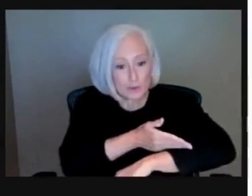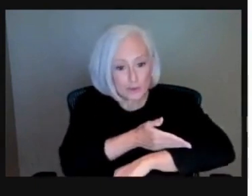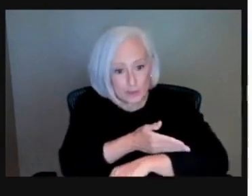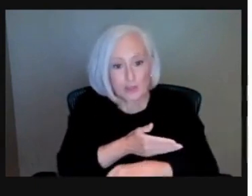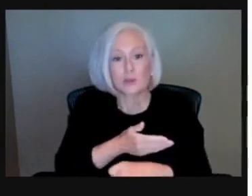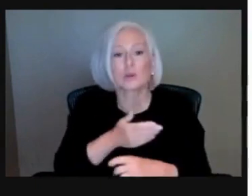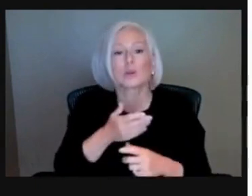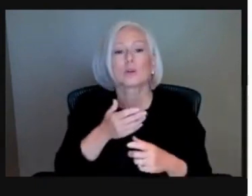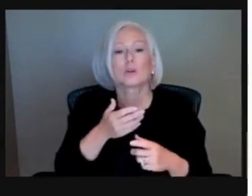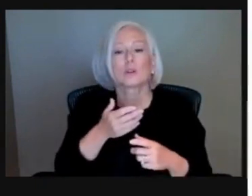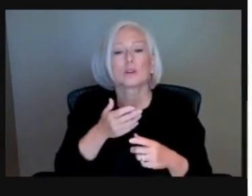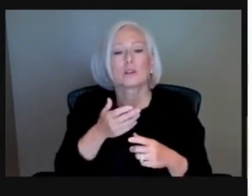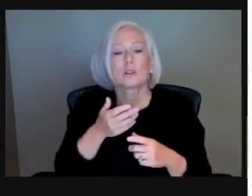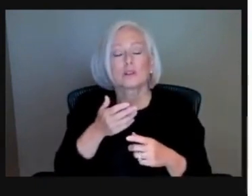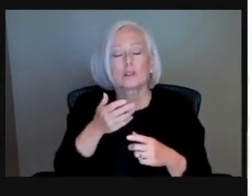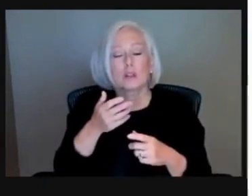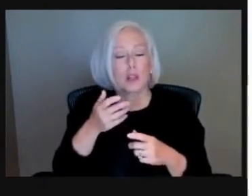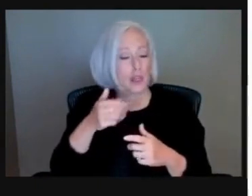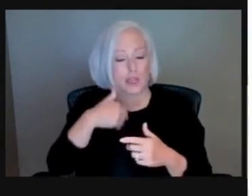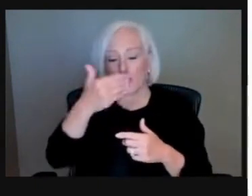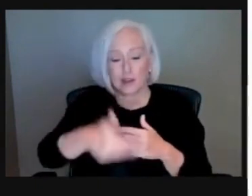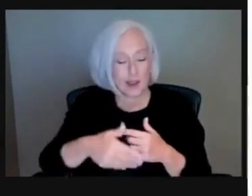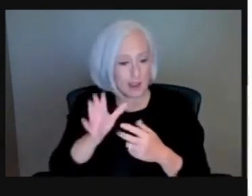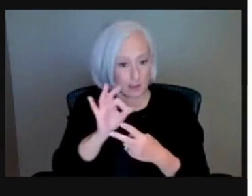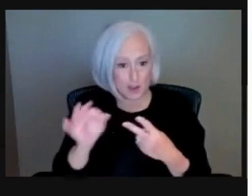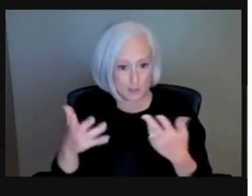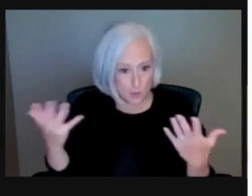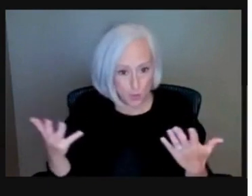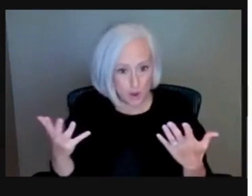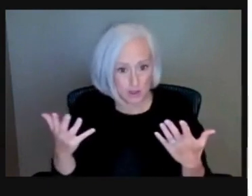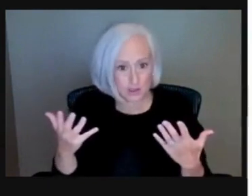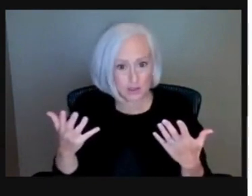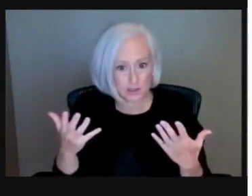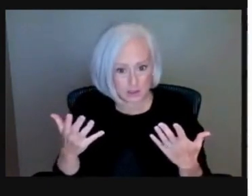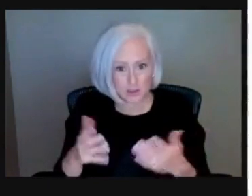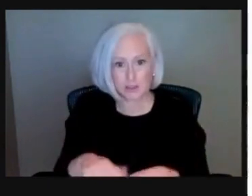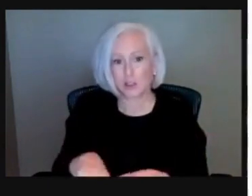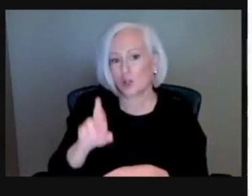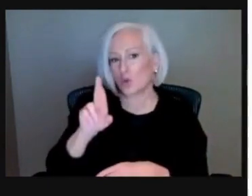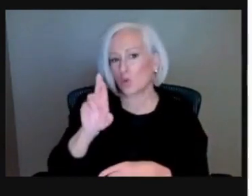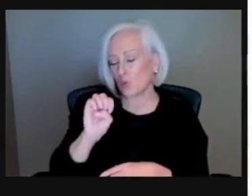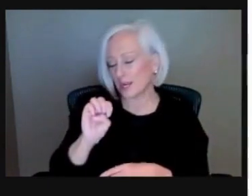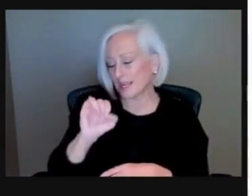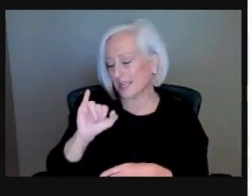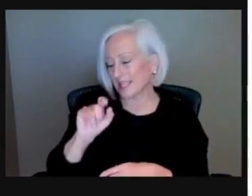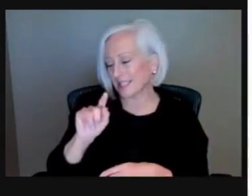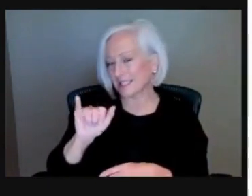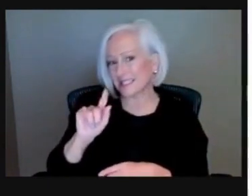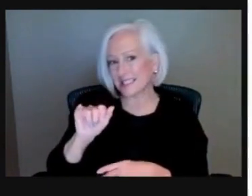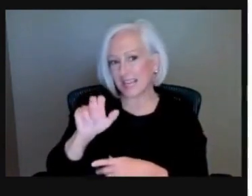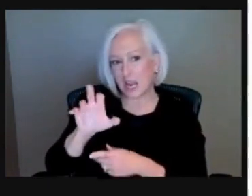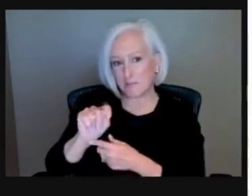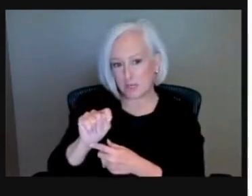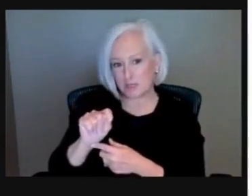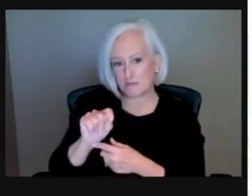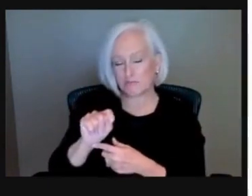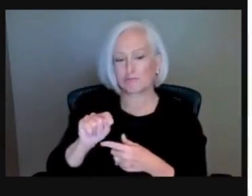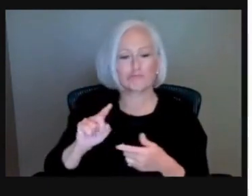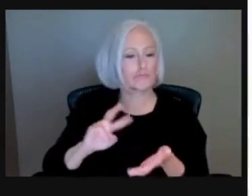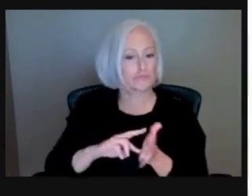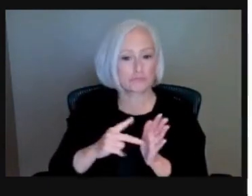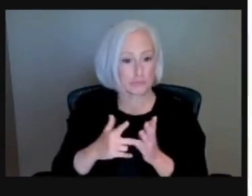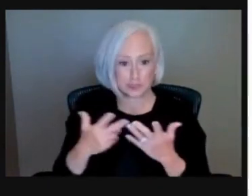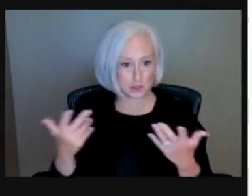there, is going to be a reinstatement option. And so with that, it's just that you,